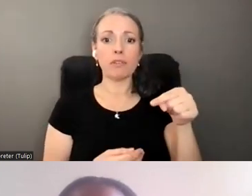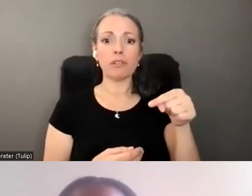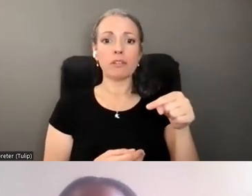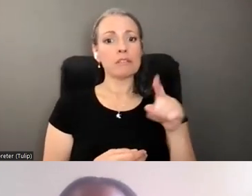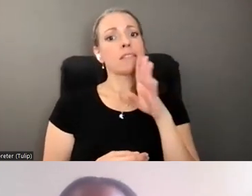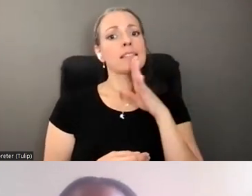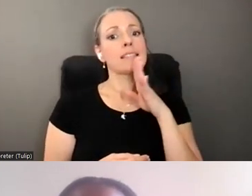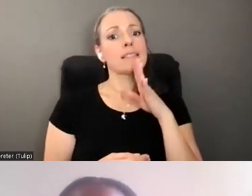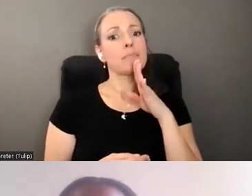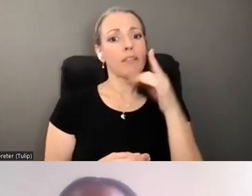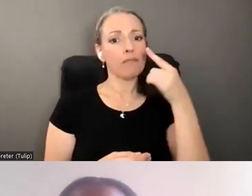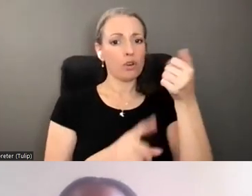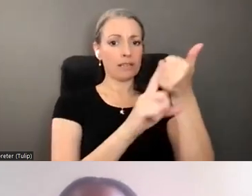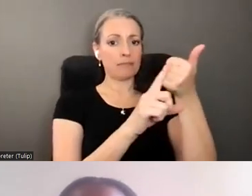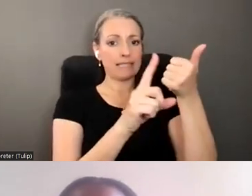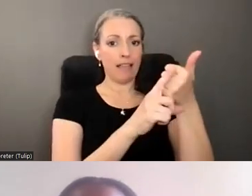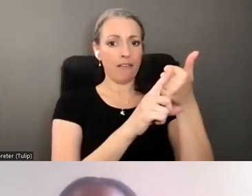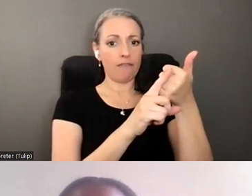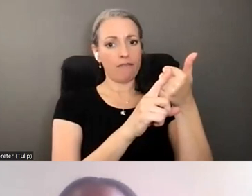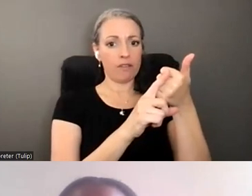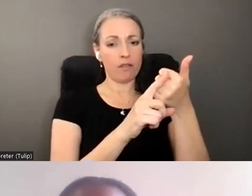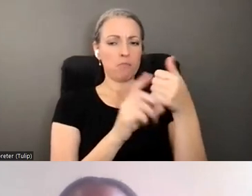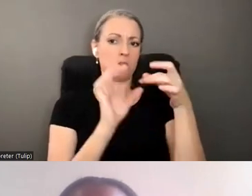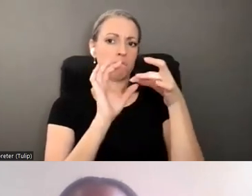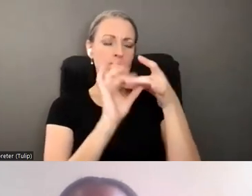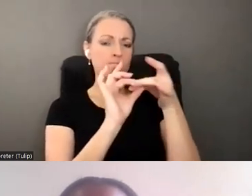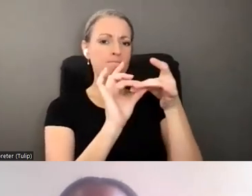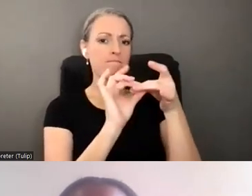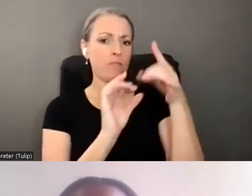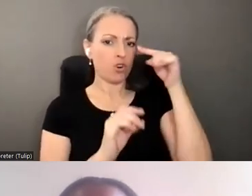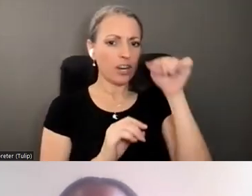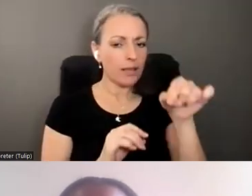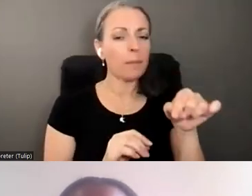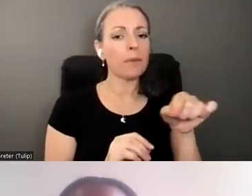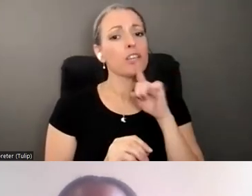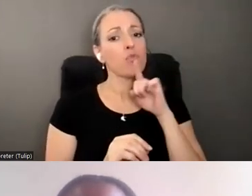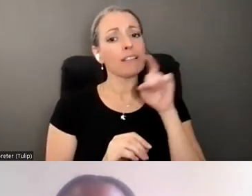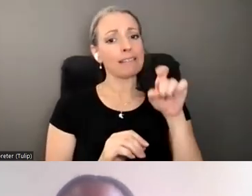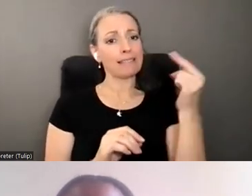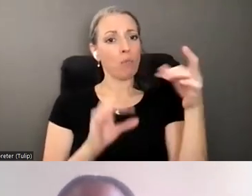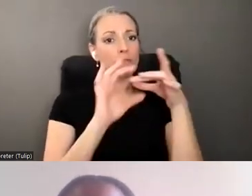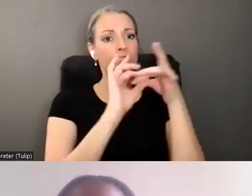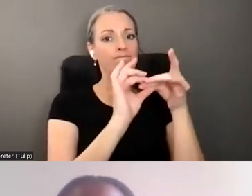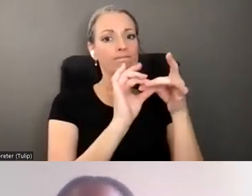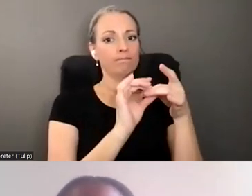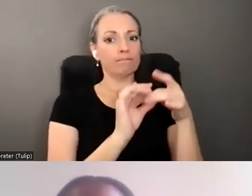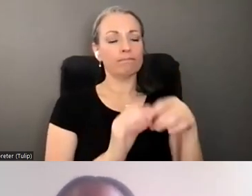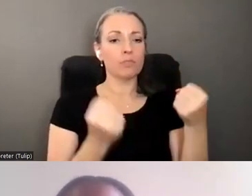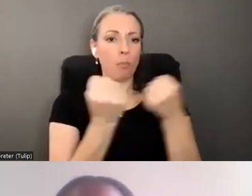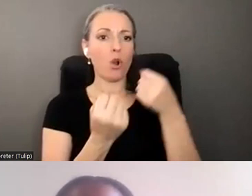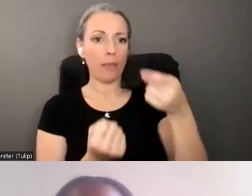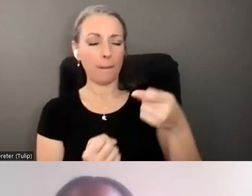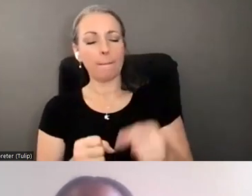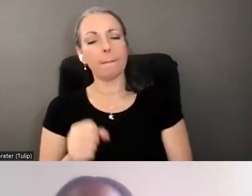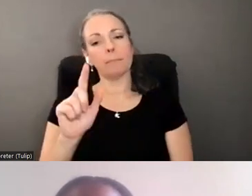help him speak for himself, be an ally? It sounds like this guy really needs an ally to go to bath with him. Or he's likely